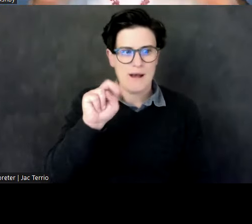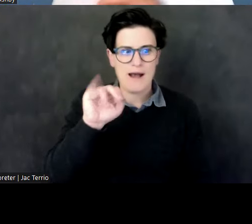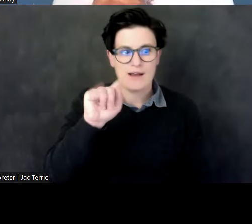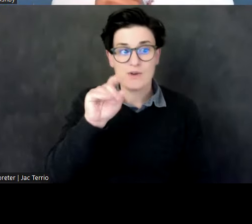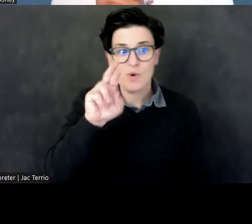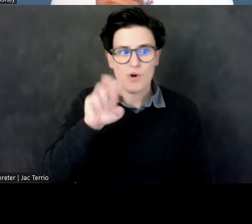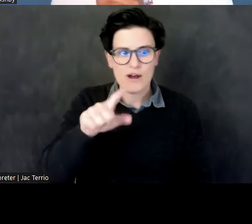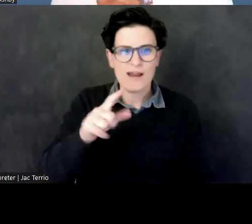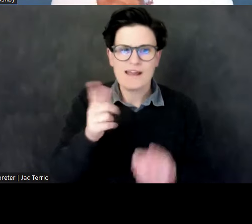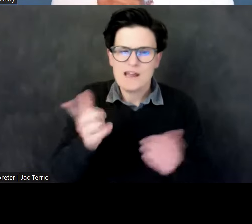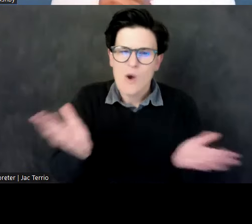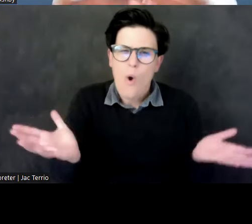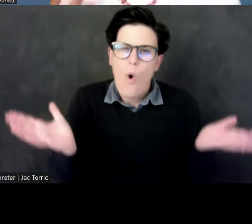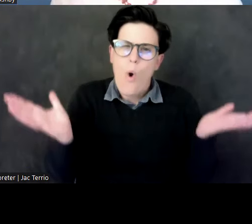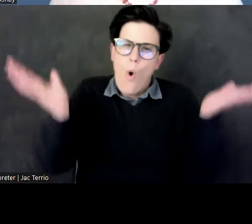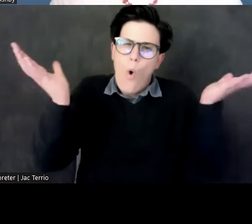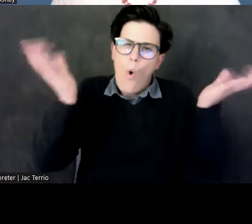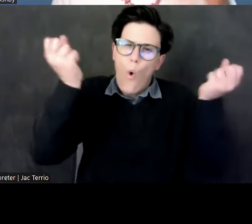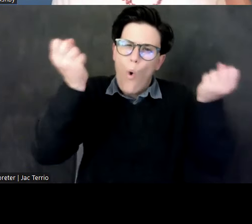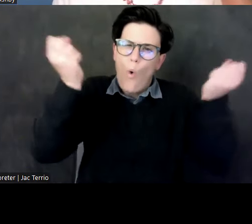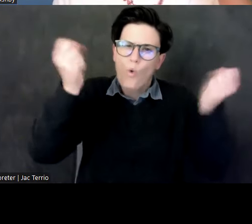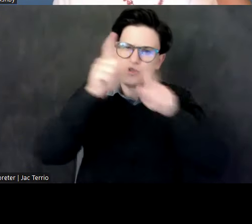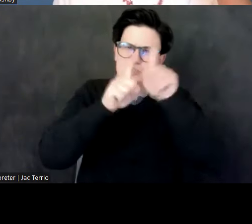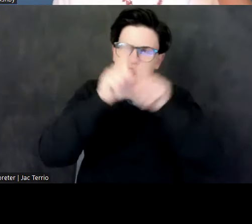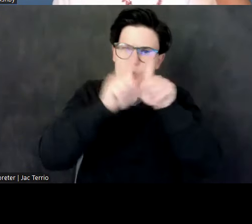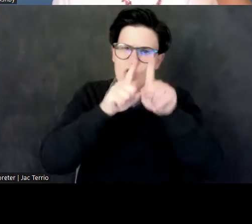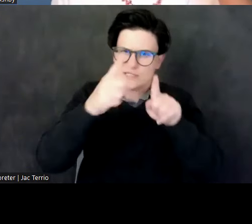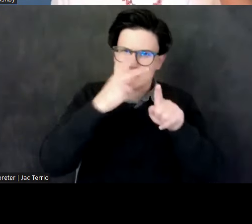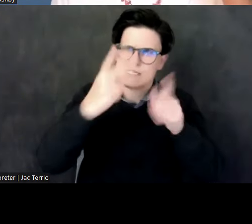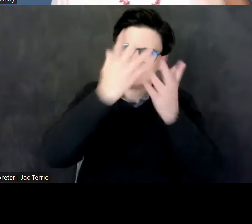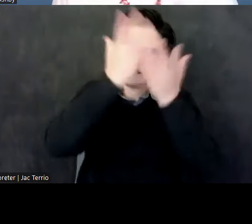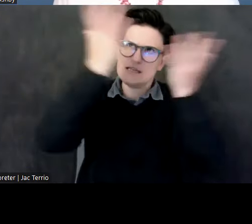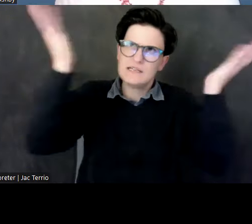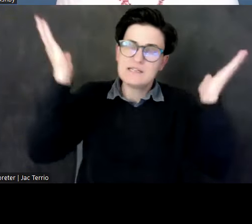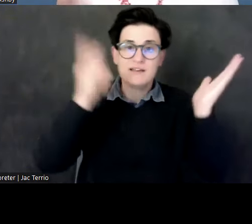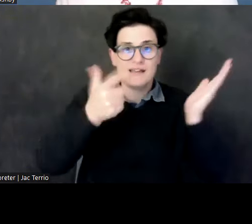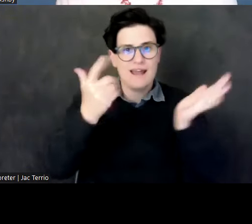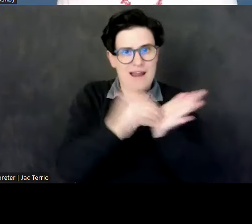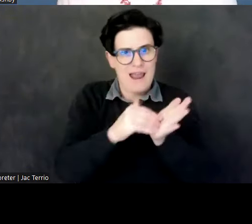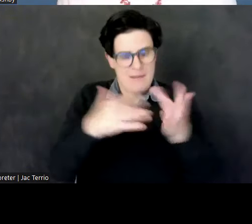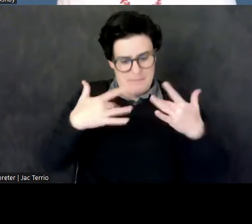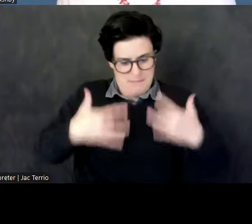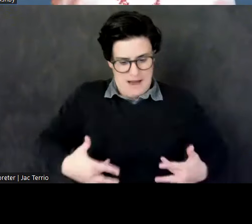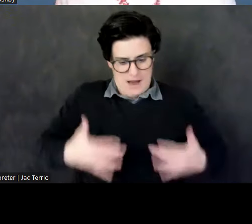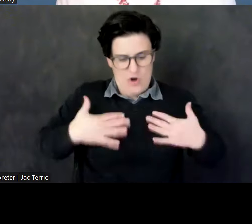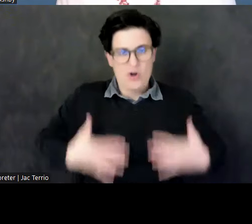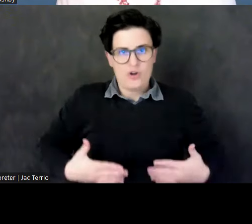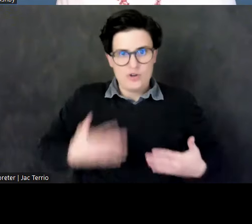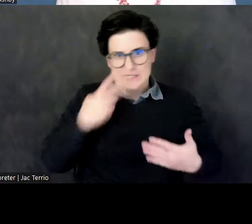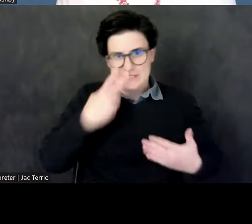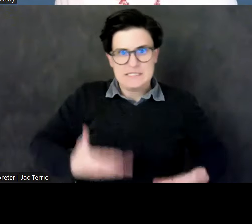the stars above her head. She again is bare breasted, and she is very much